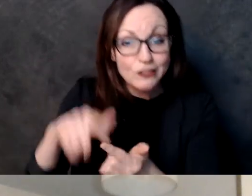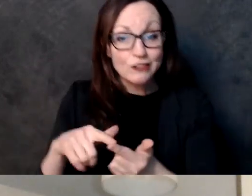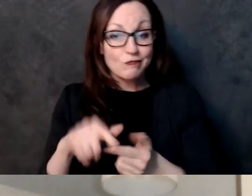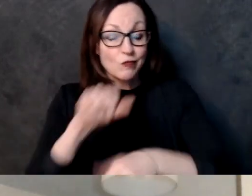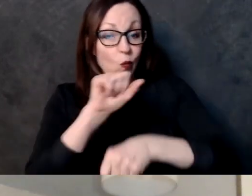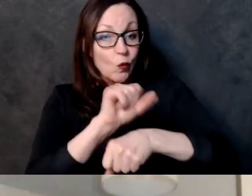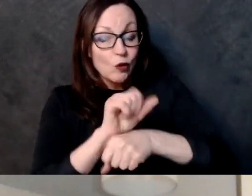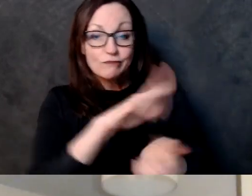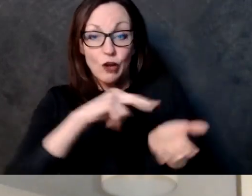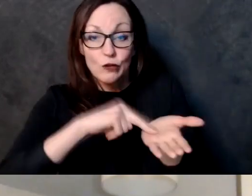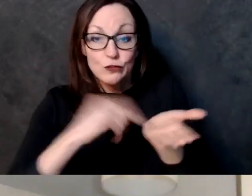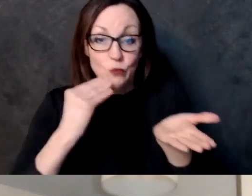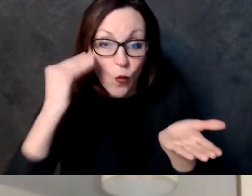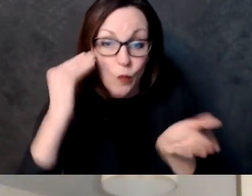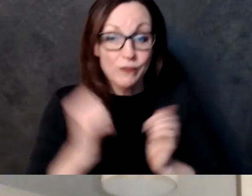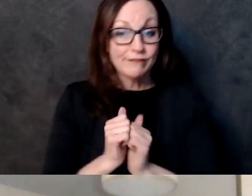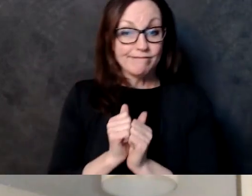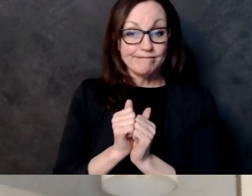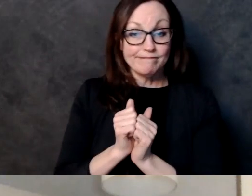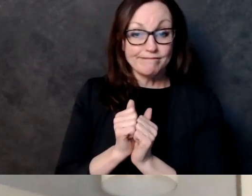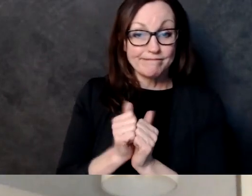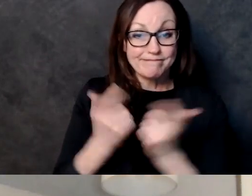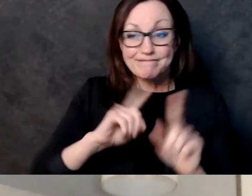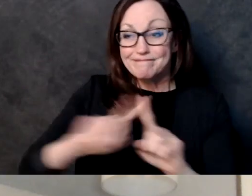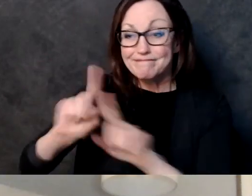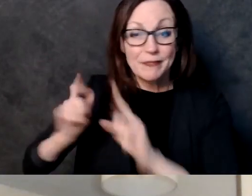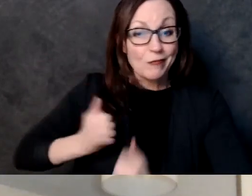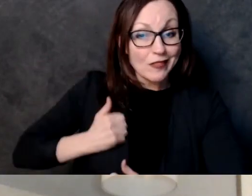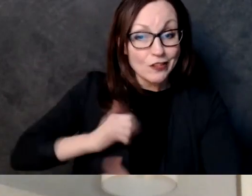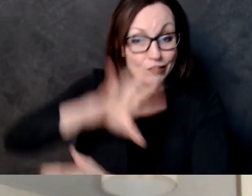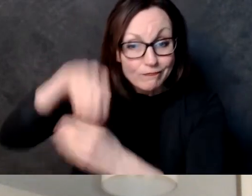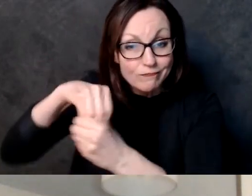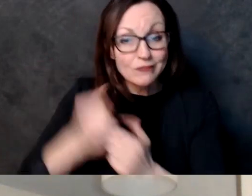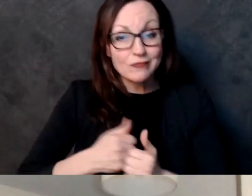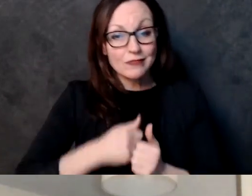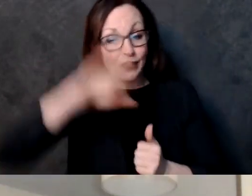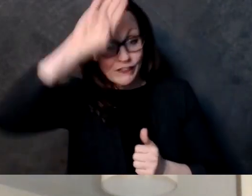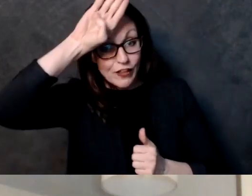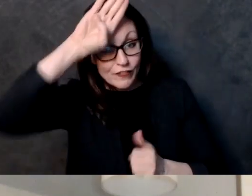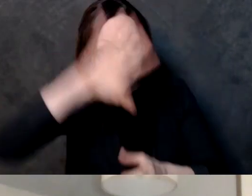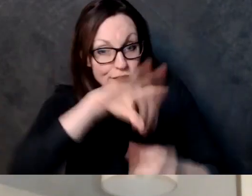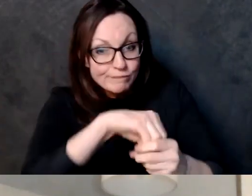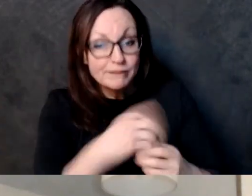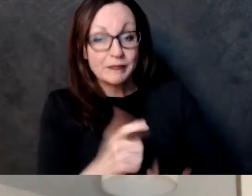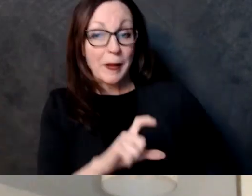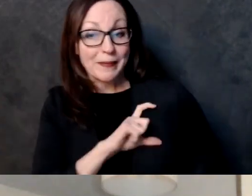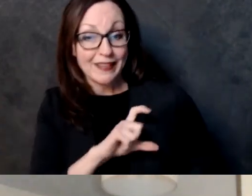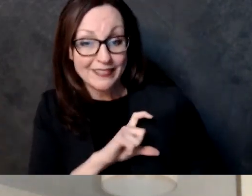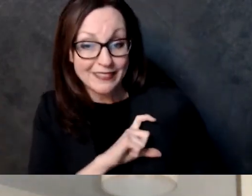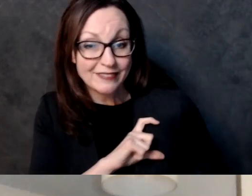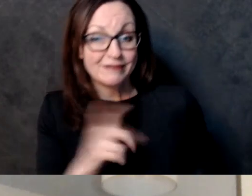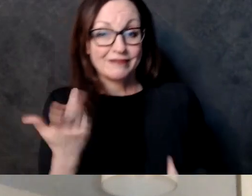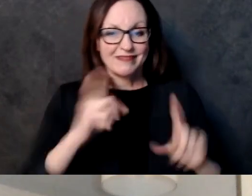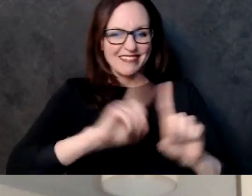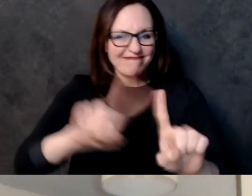and older next phase is scheduled to begin march 1st uh depending on available supply and will include teachers